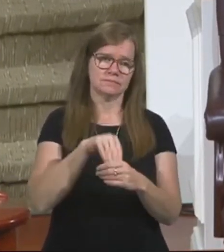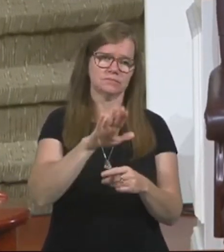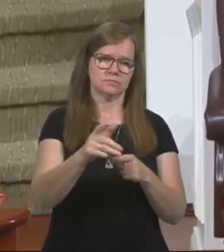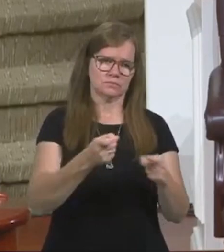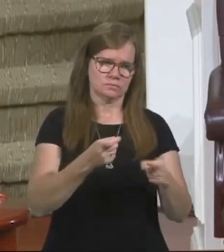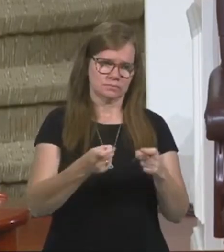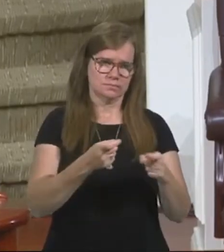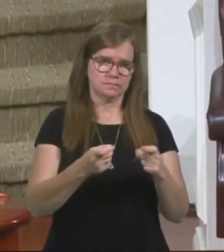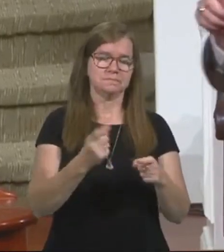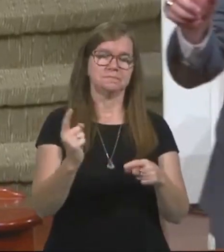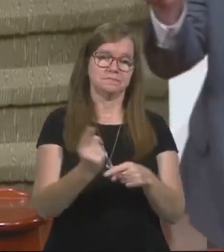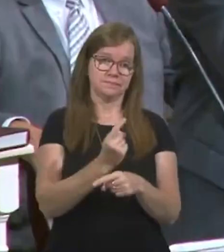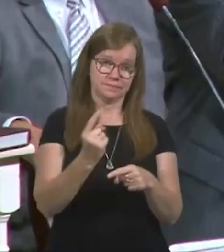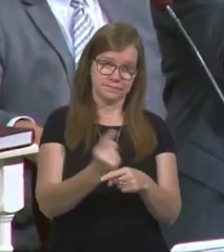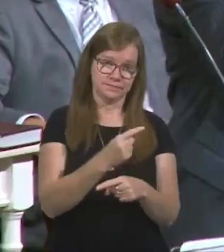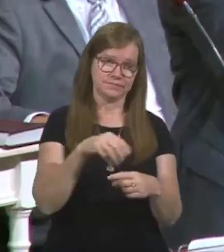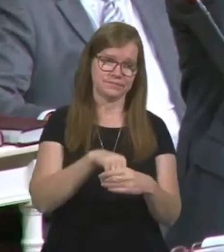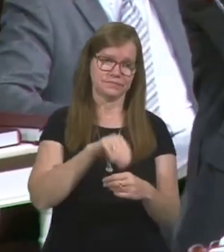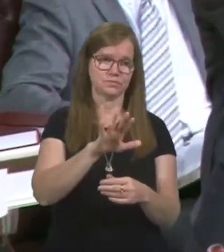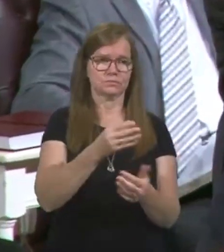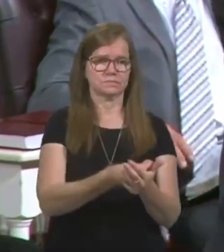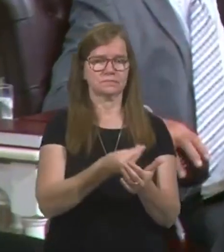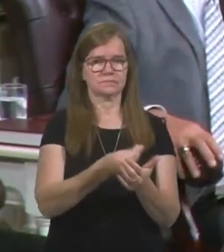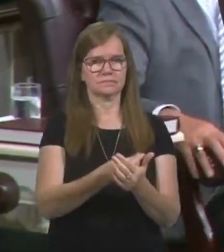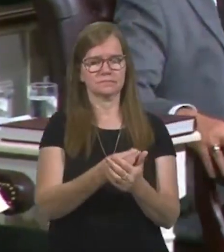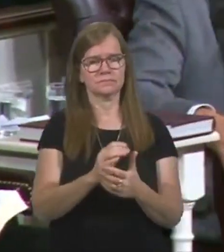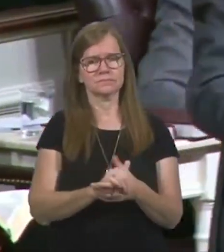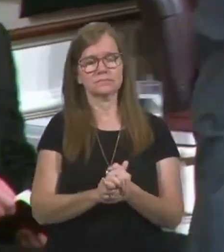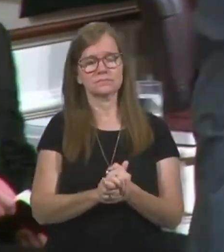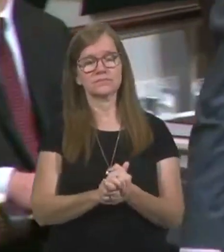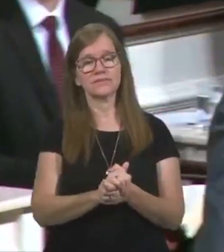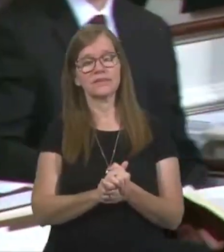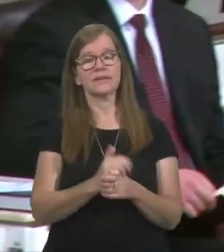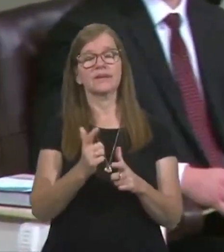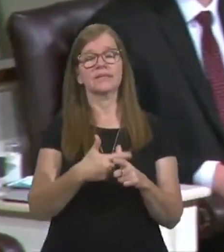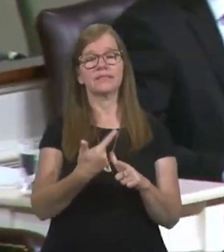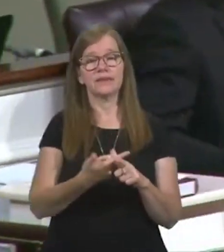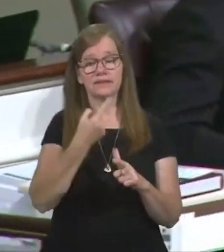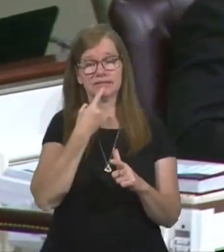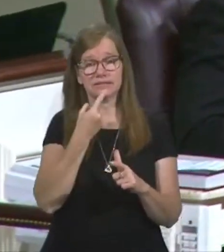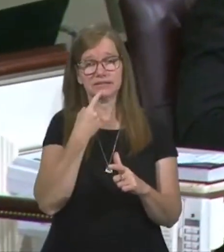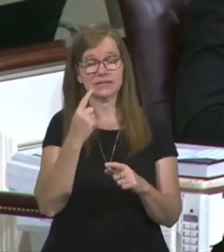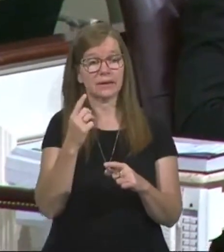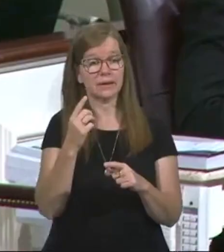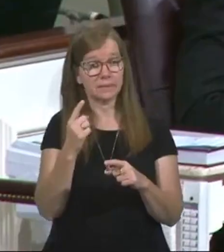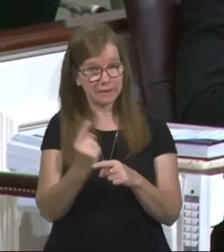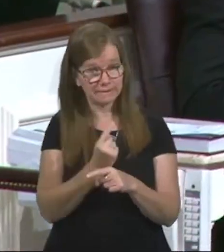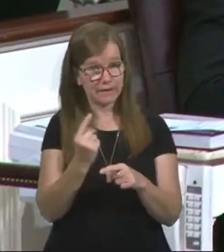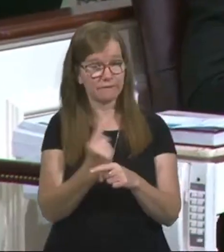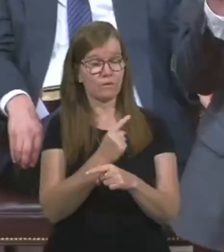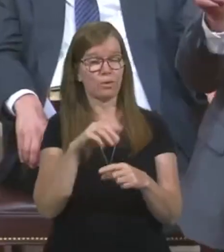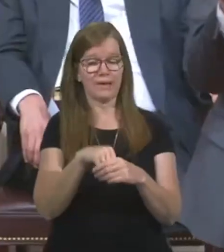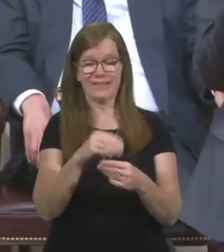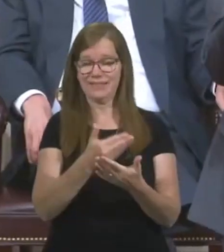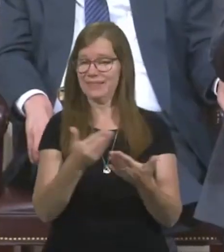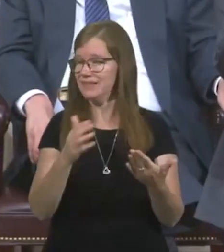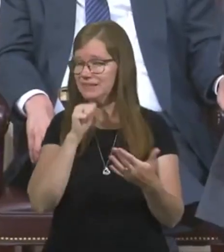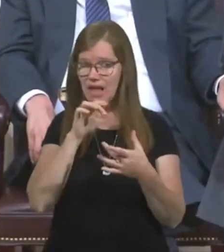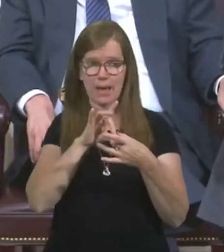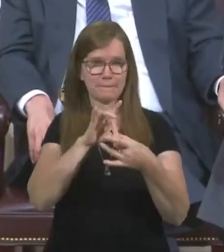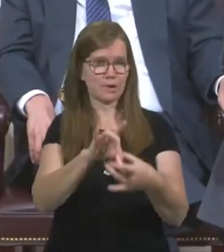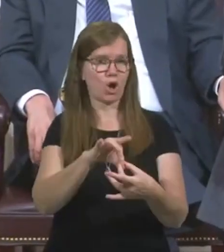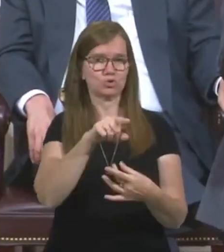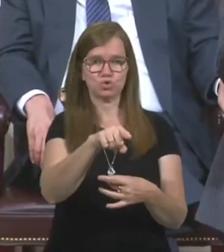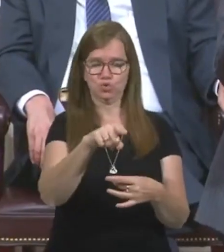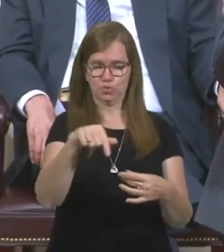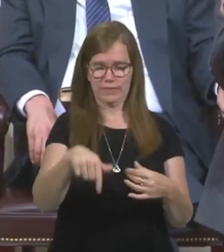management. Be faithful in your money. And then he says, be faithful in the things that don't belong to you in